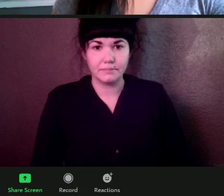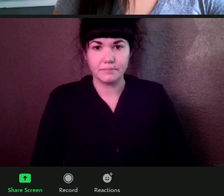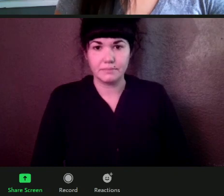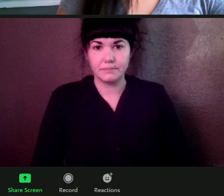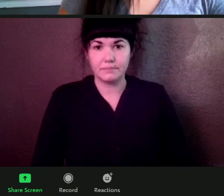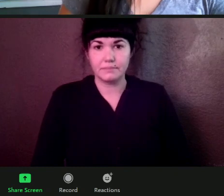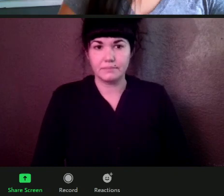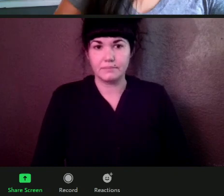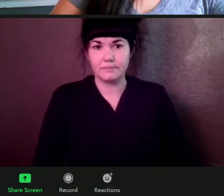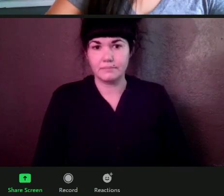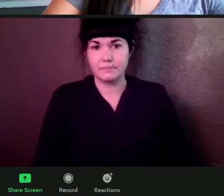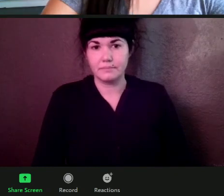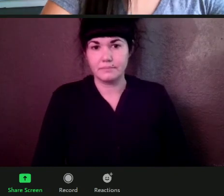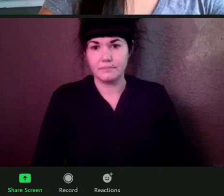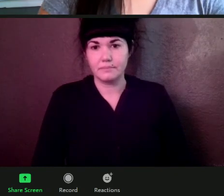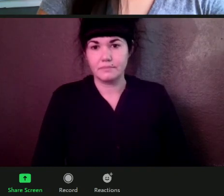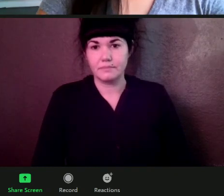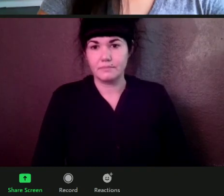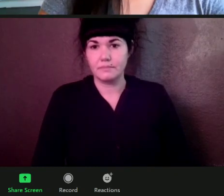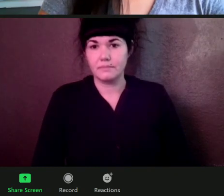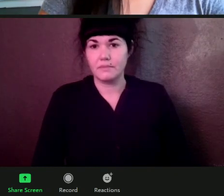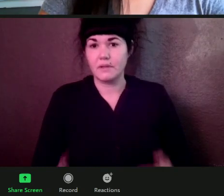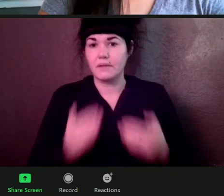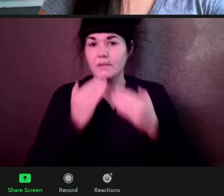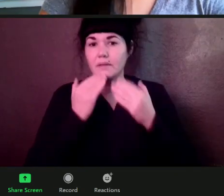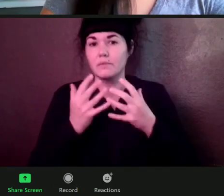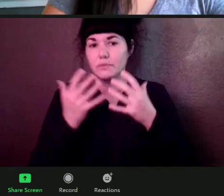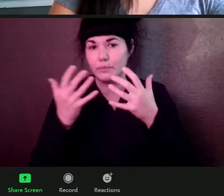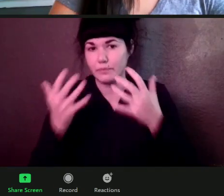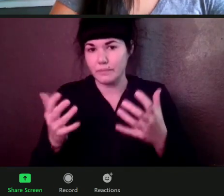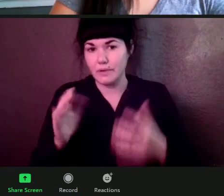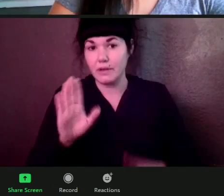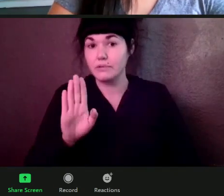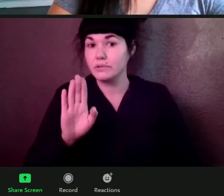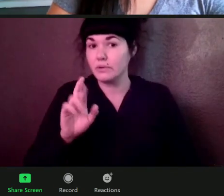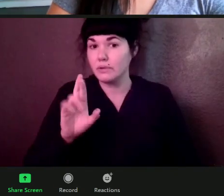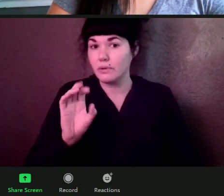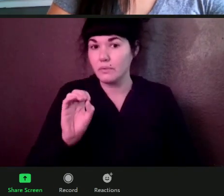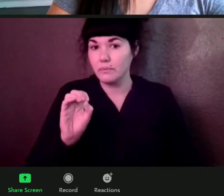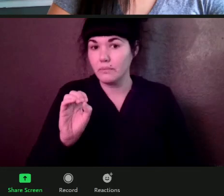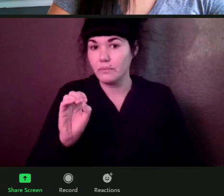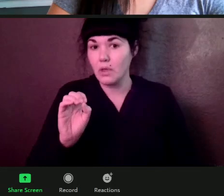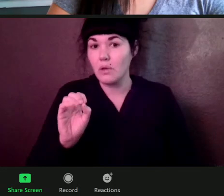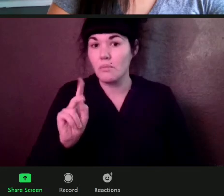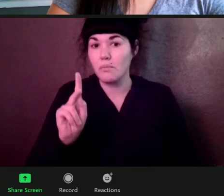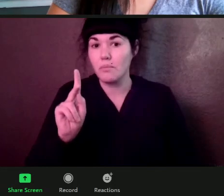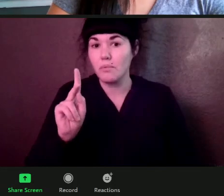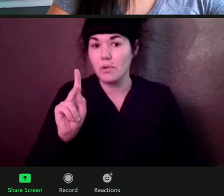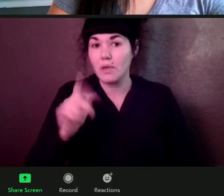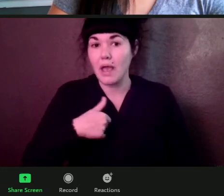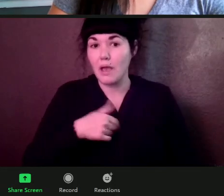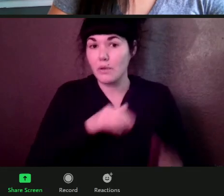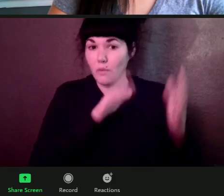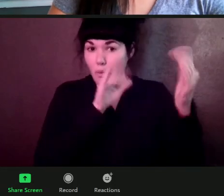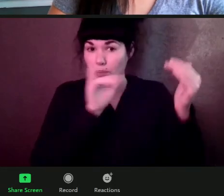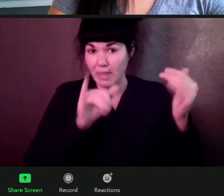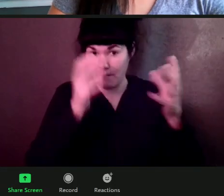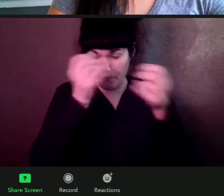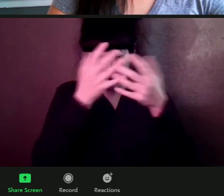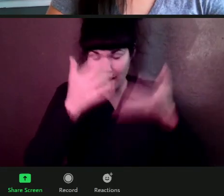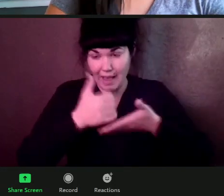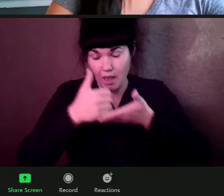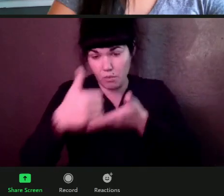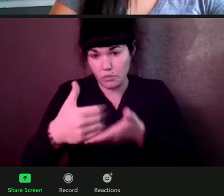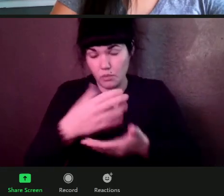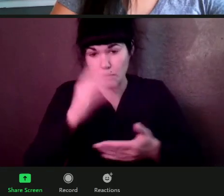Thank you so much, Dr. Brooke, hopefully that's helpful to you and your son, um, who we all, you know, hope gets